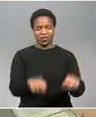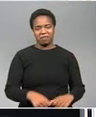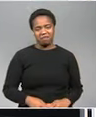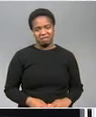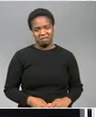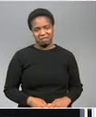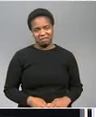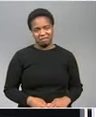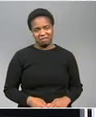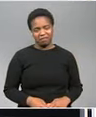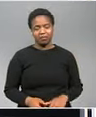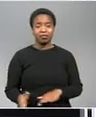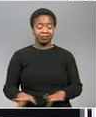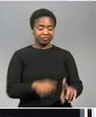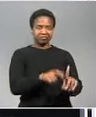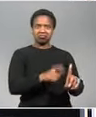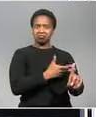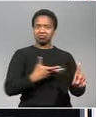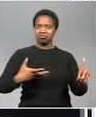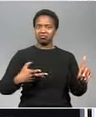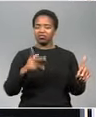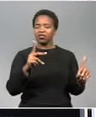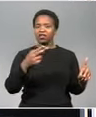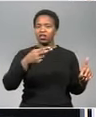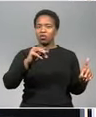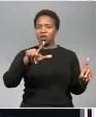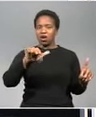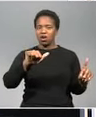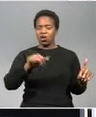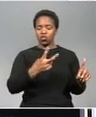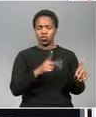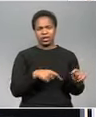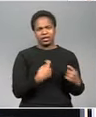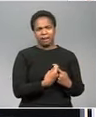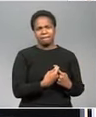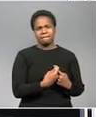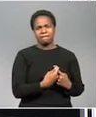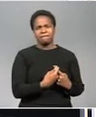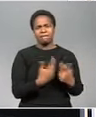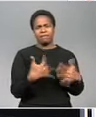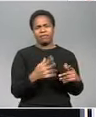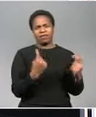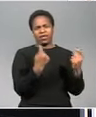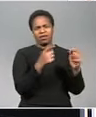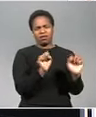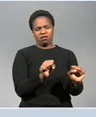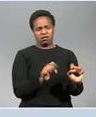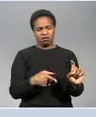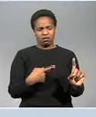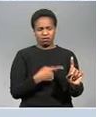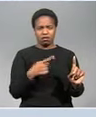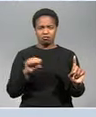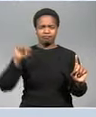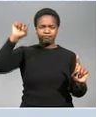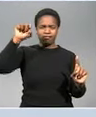Saru Kumalo may have lost two teammates in a tragic turn of events Kumalo made history